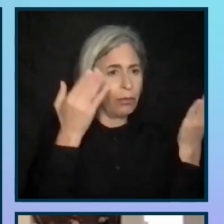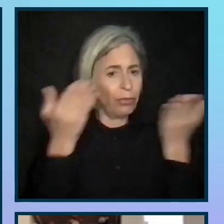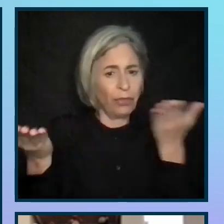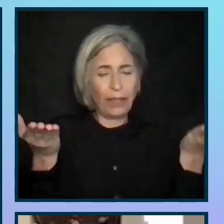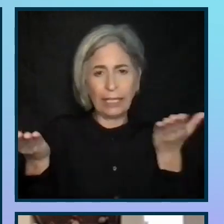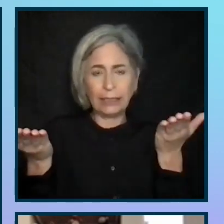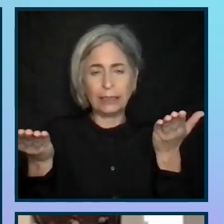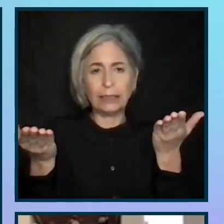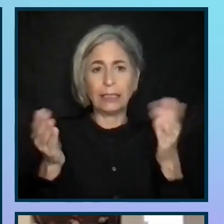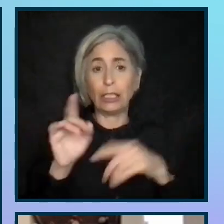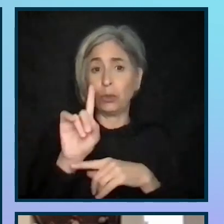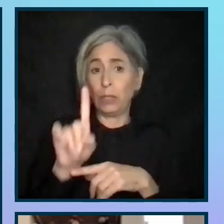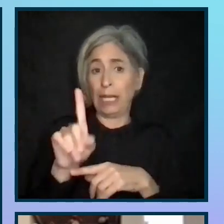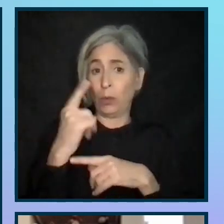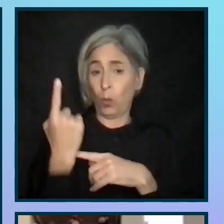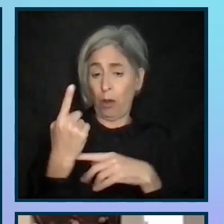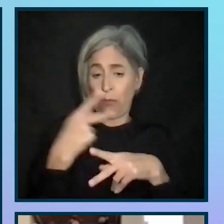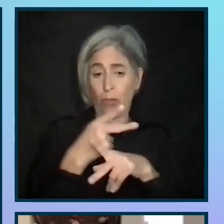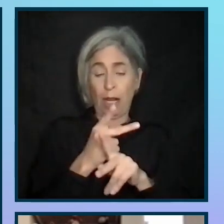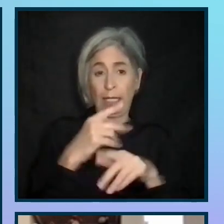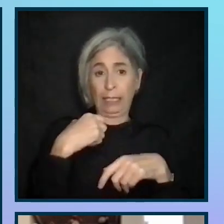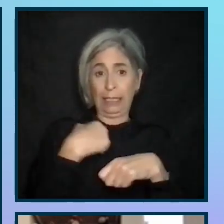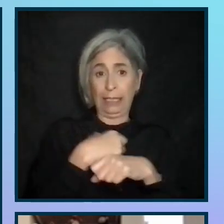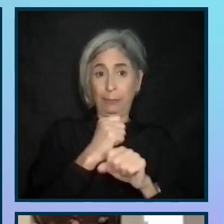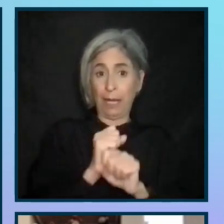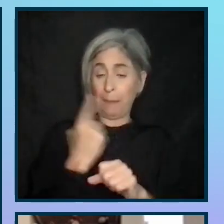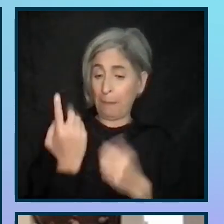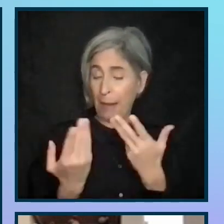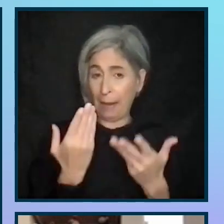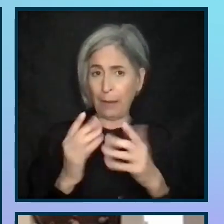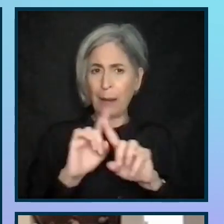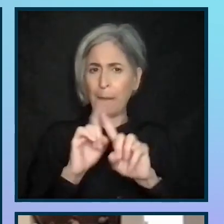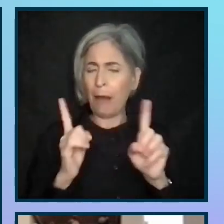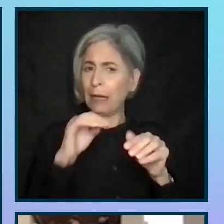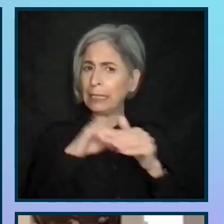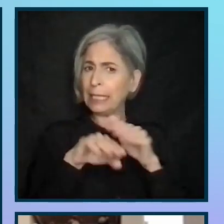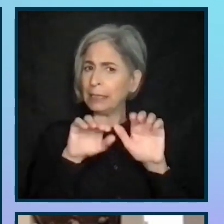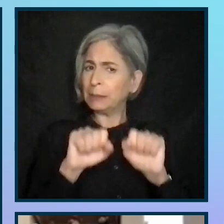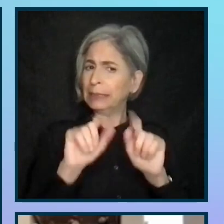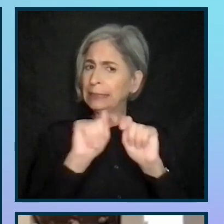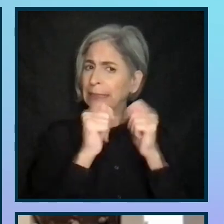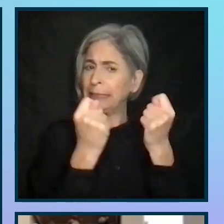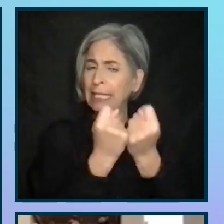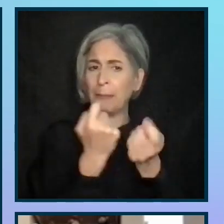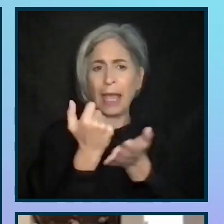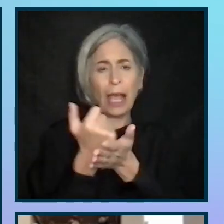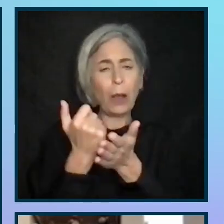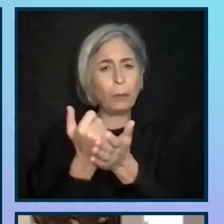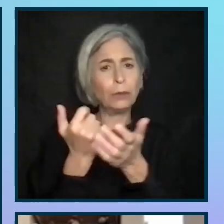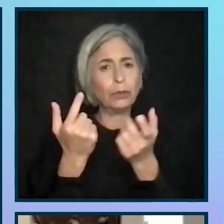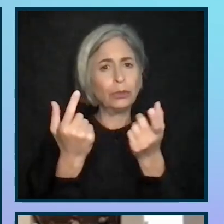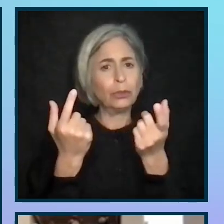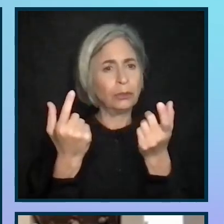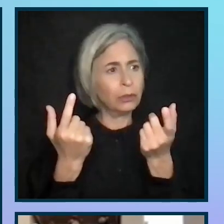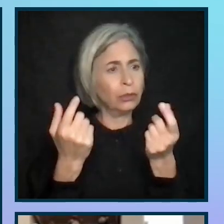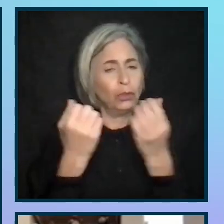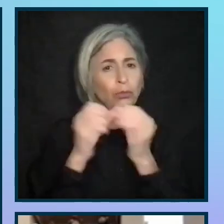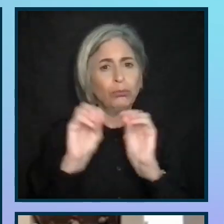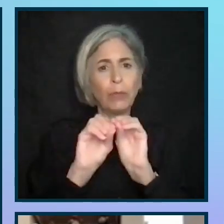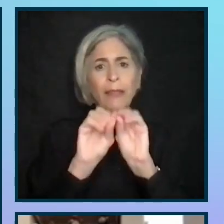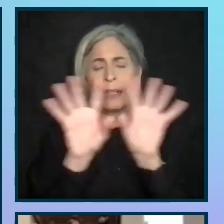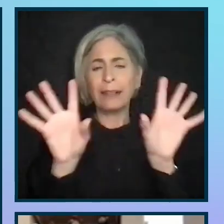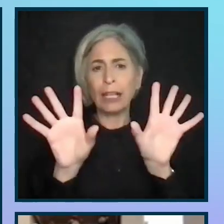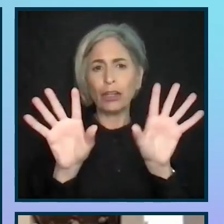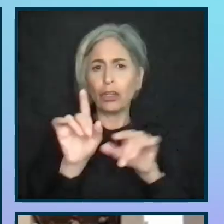effectively only be one product being made, but an internal accessibility team can help with make a lot of sense. These